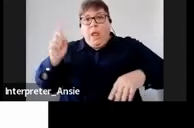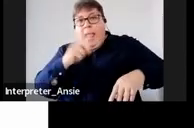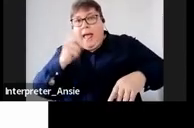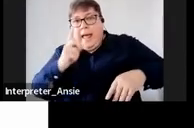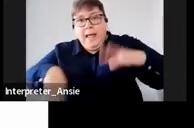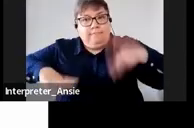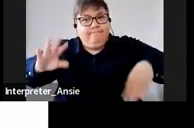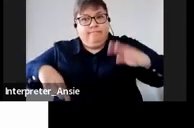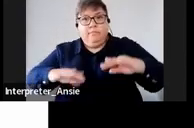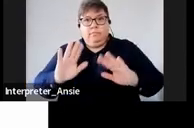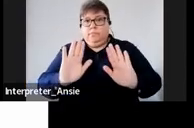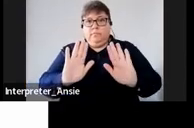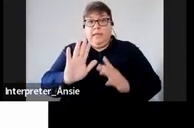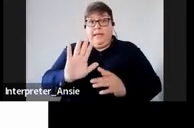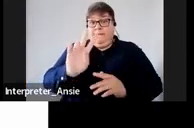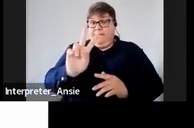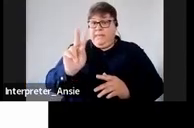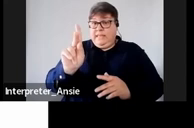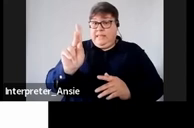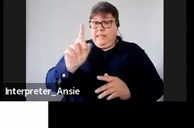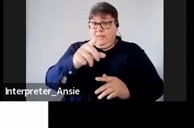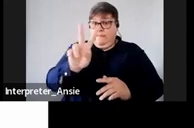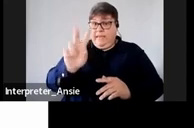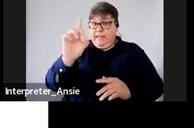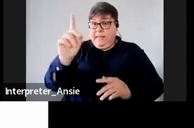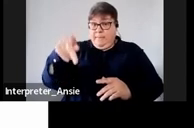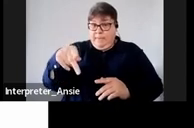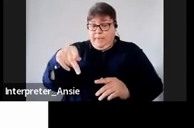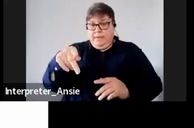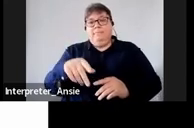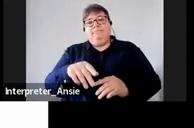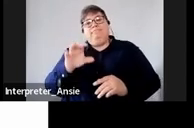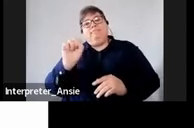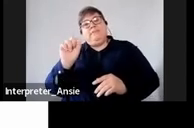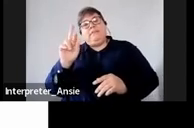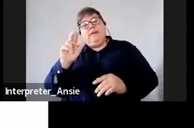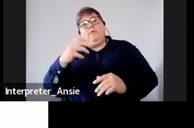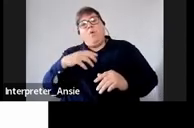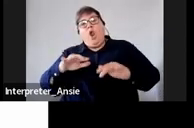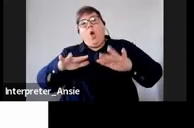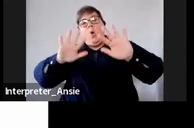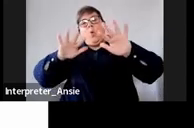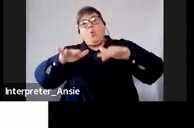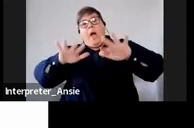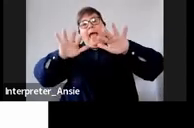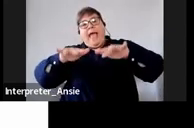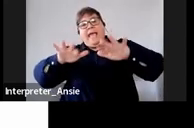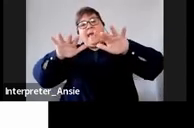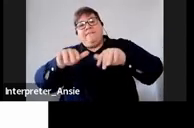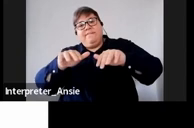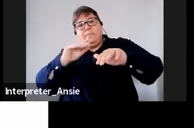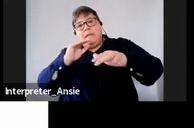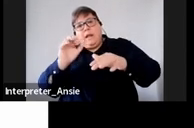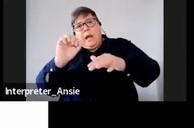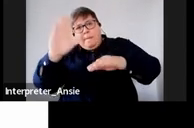the VDP what happens SARS commits that it will waive that penalty to